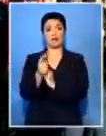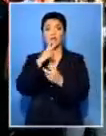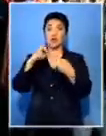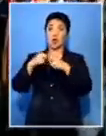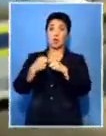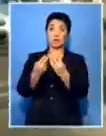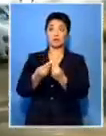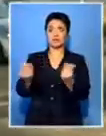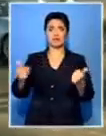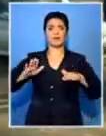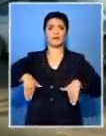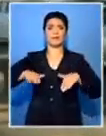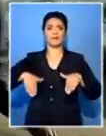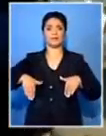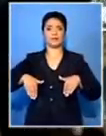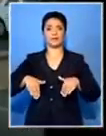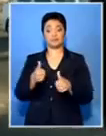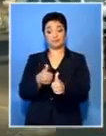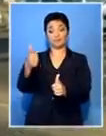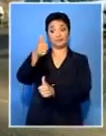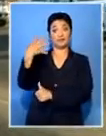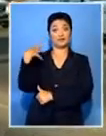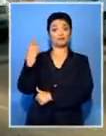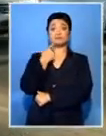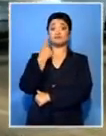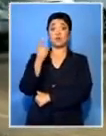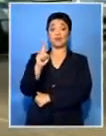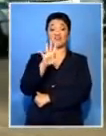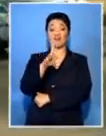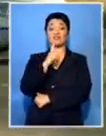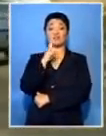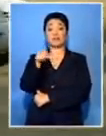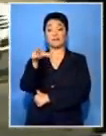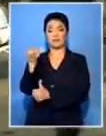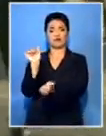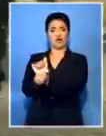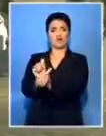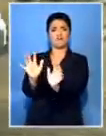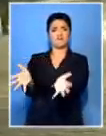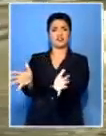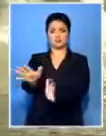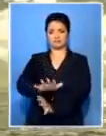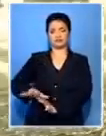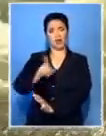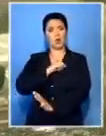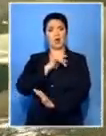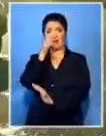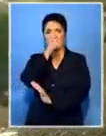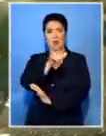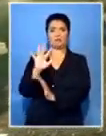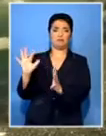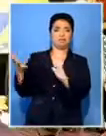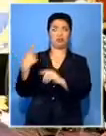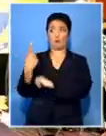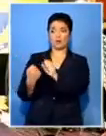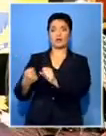violence in the area. According to Mtetua, more than 5,000 people have been arrested in the area for acts of violence in the past